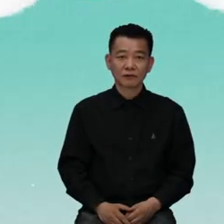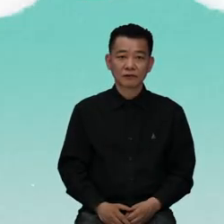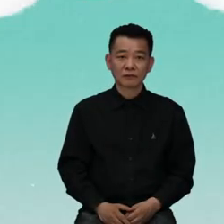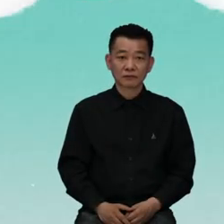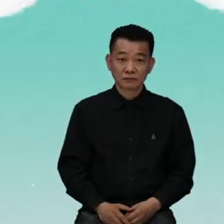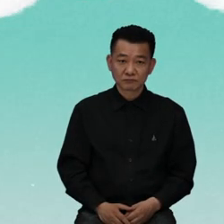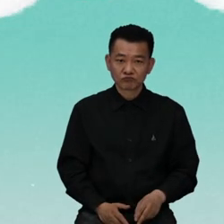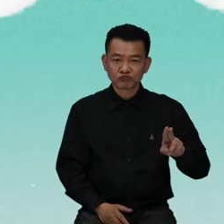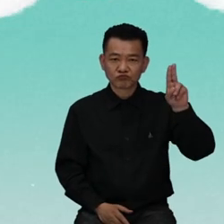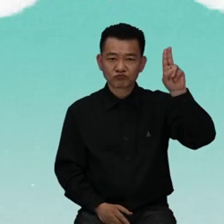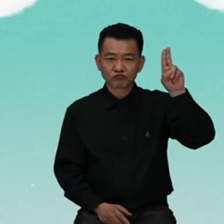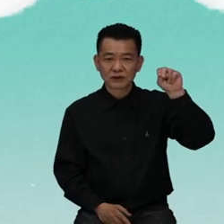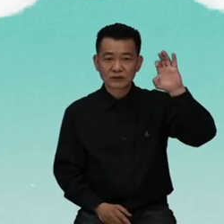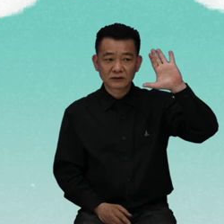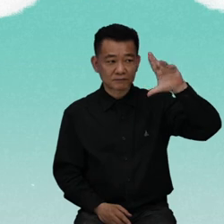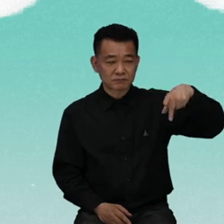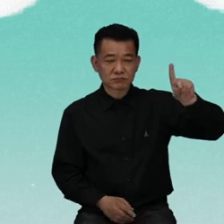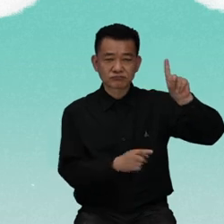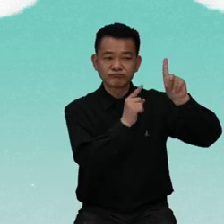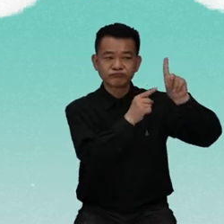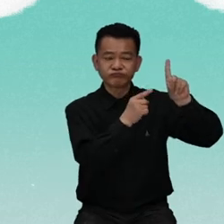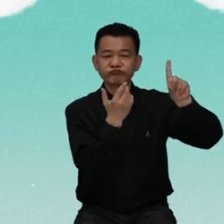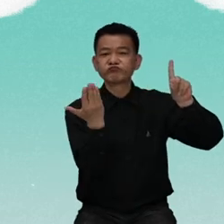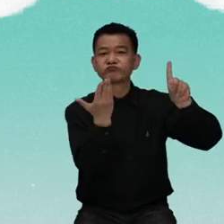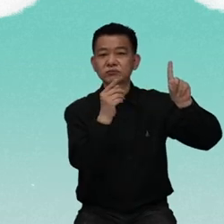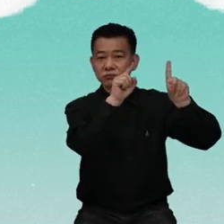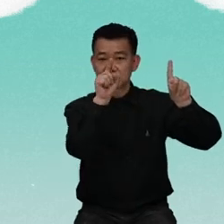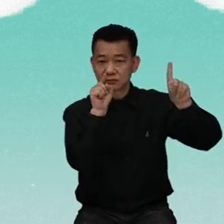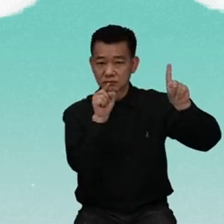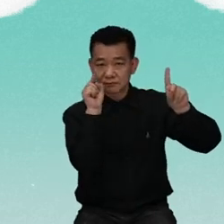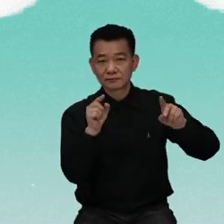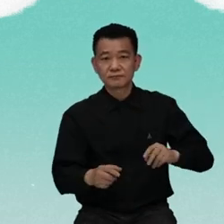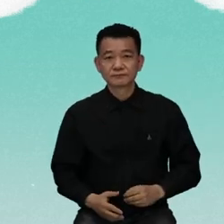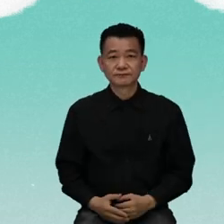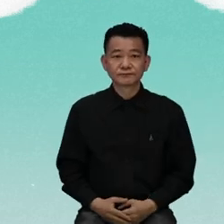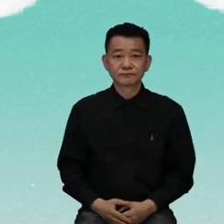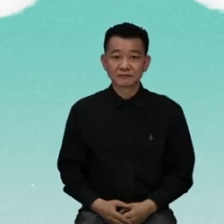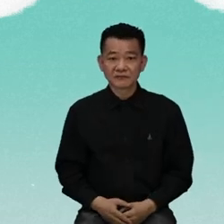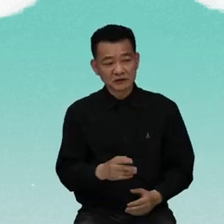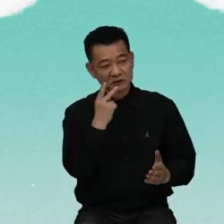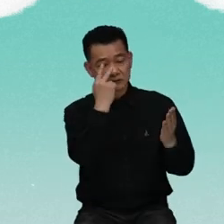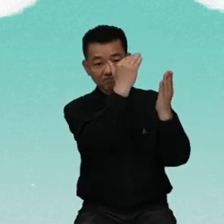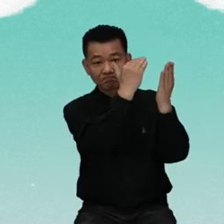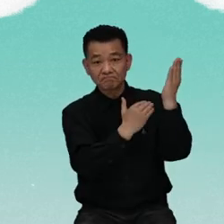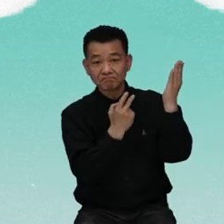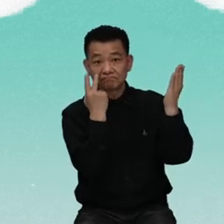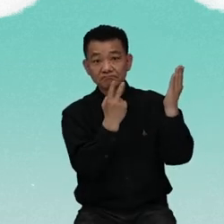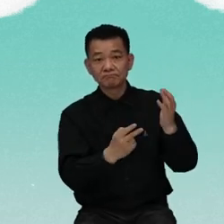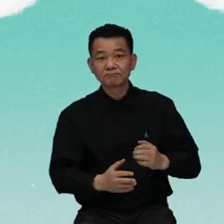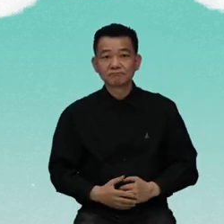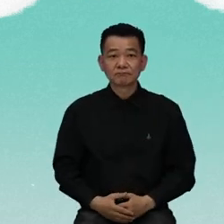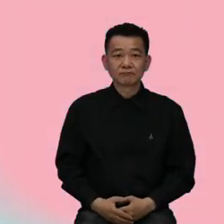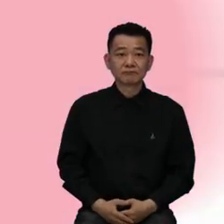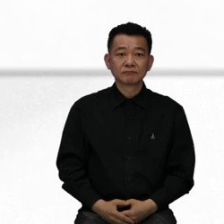What is the UN Convention on the Rights of Persons with Disabilities? Let's summarize what we have learned.